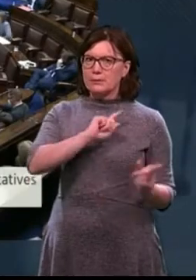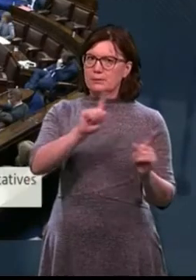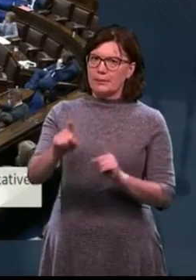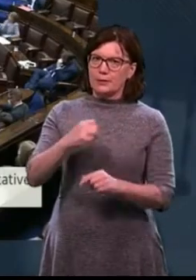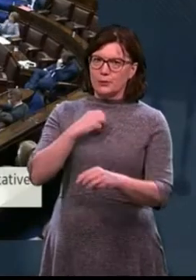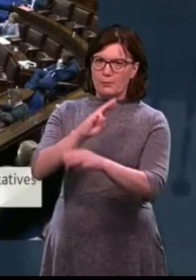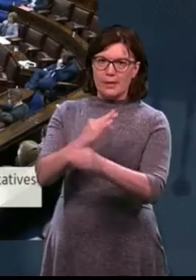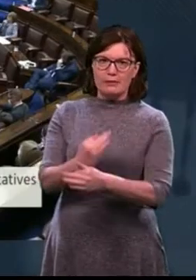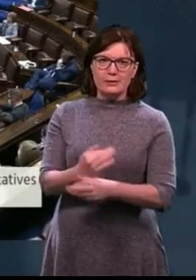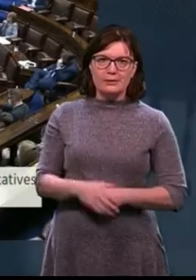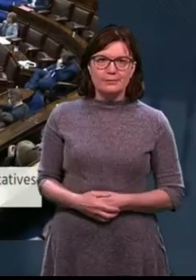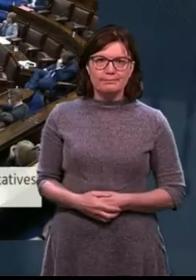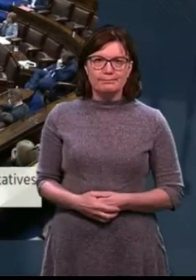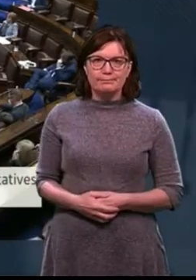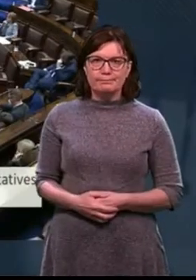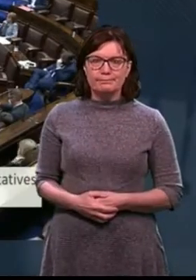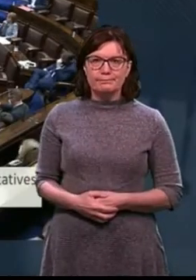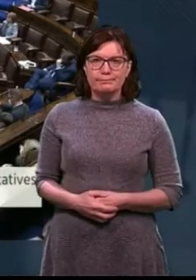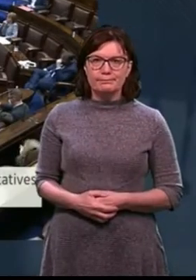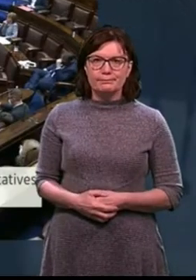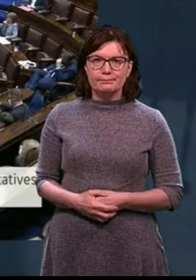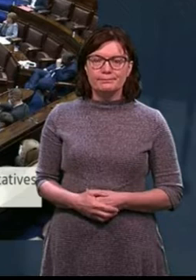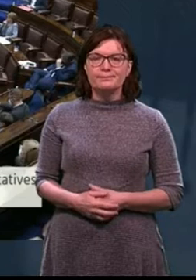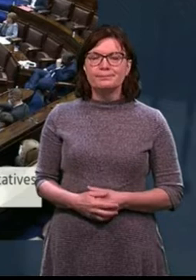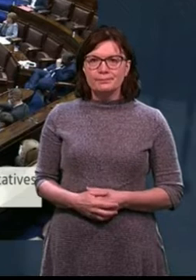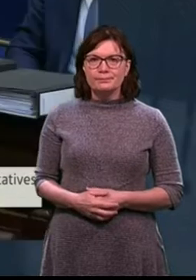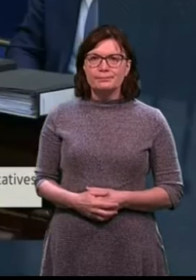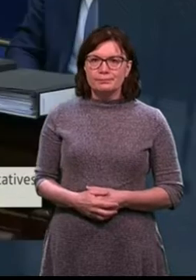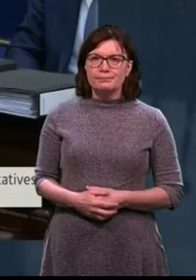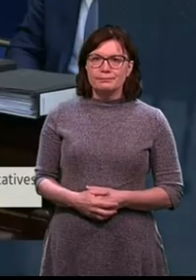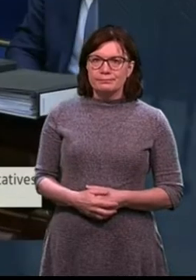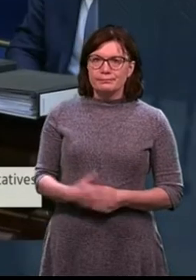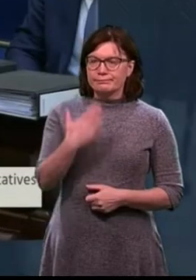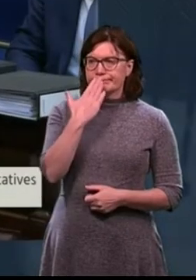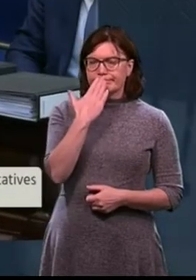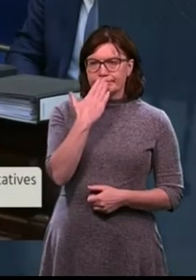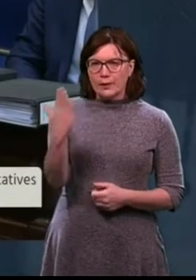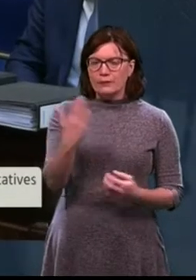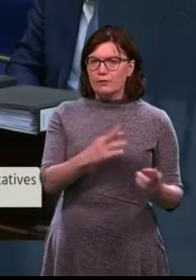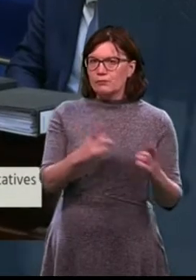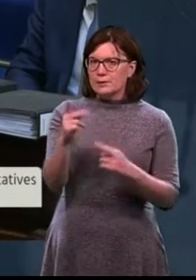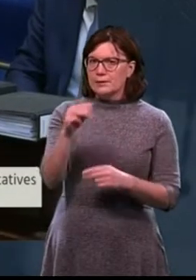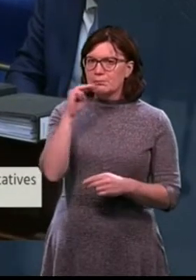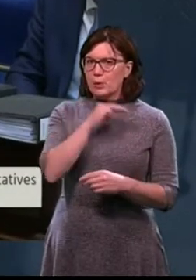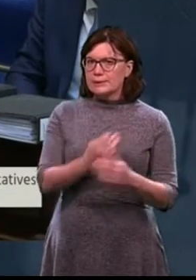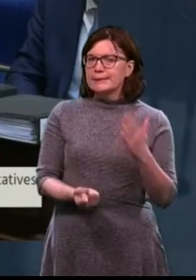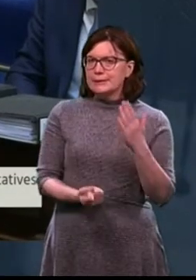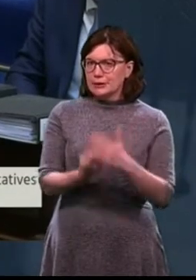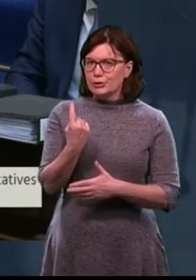I thank the deputy for raising this profoundly serious issue. I've read